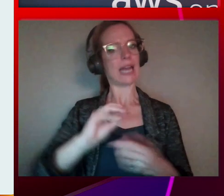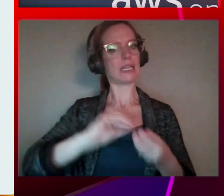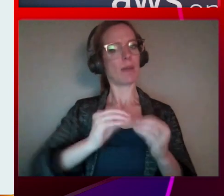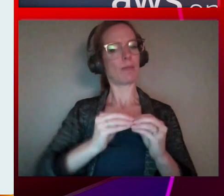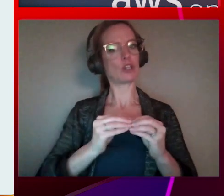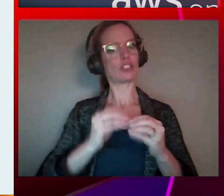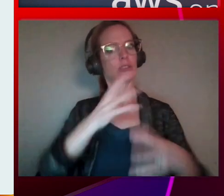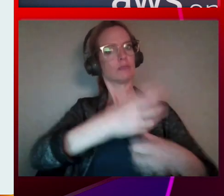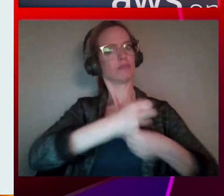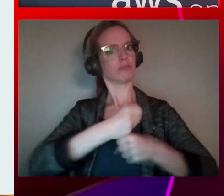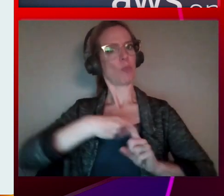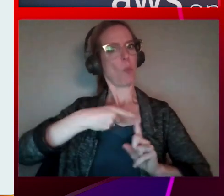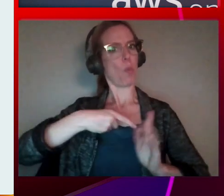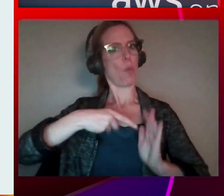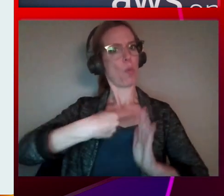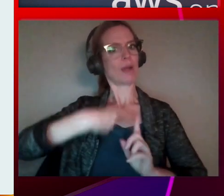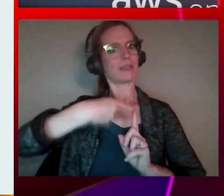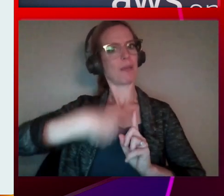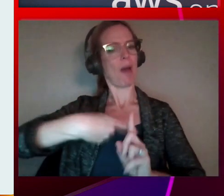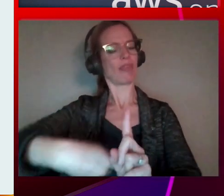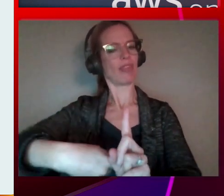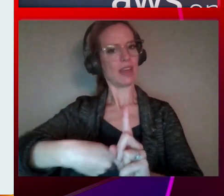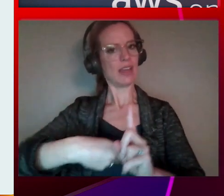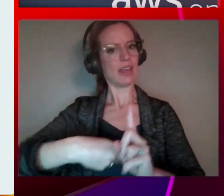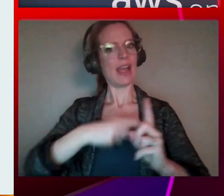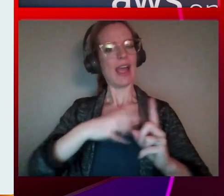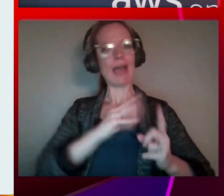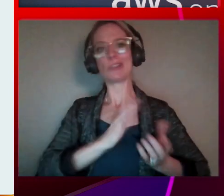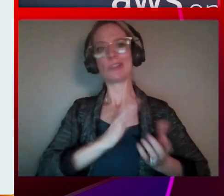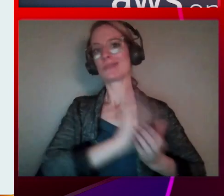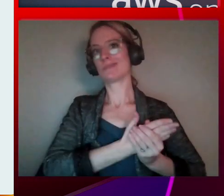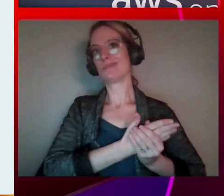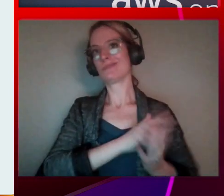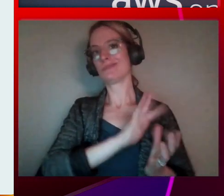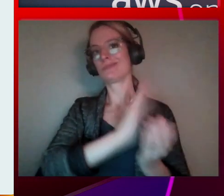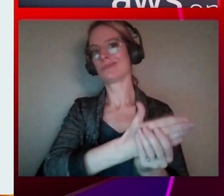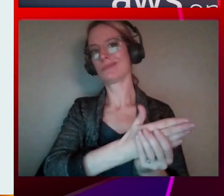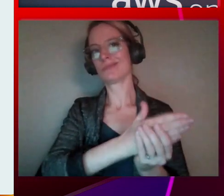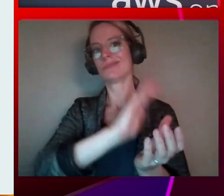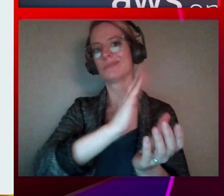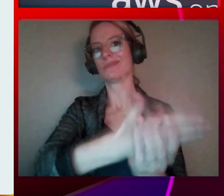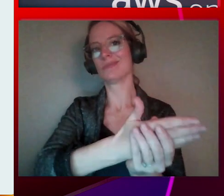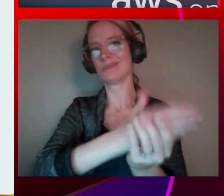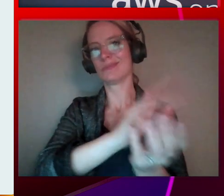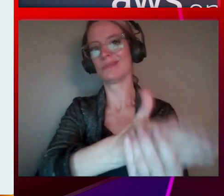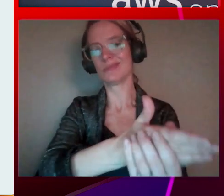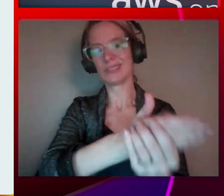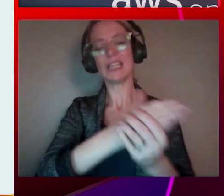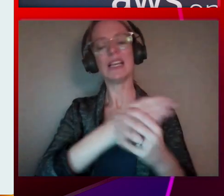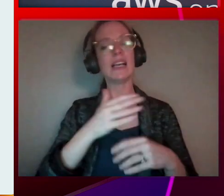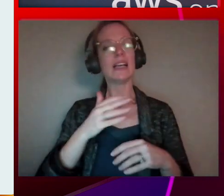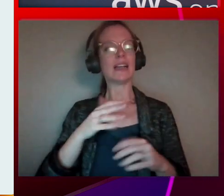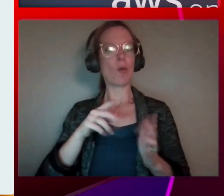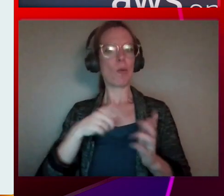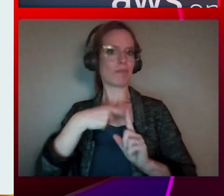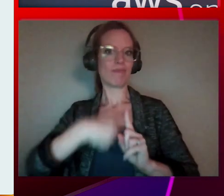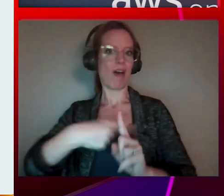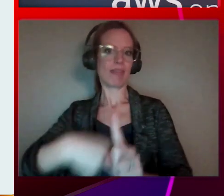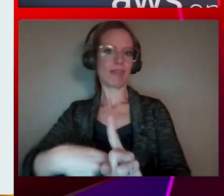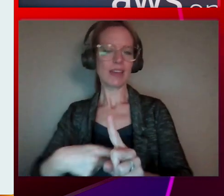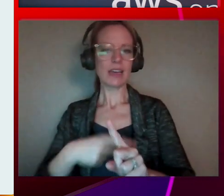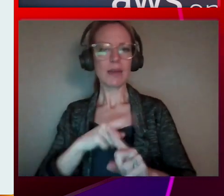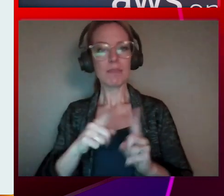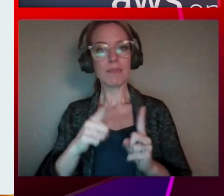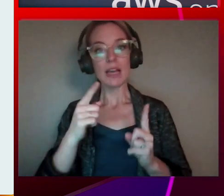And then you have like two years going back. But if you add something to the report, it's not going to add it to previously generated versions of that. So